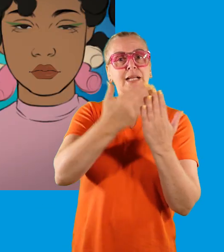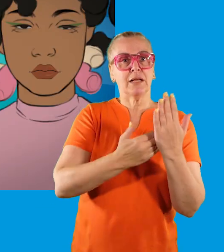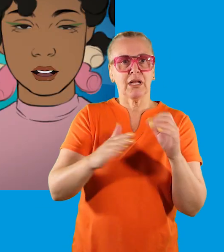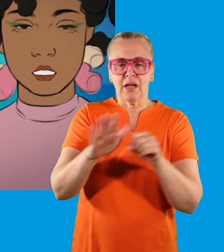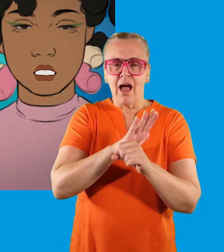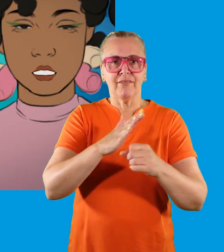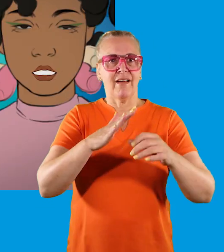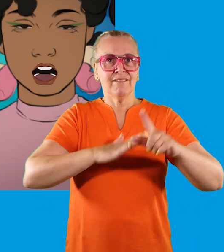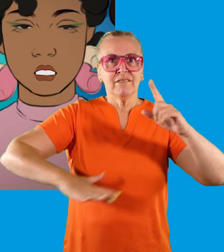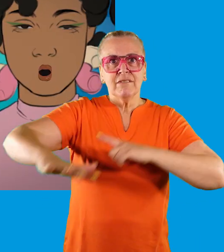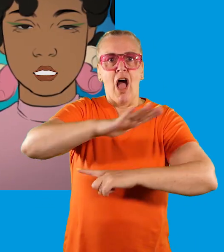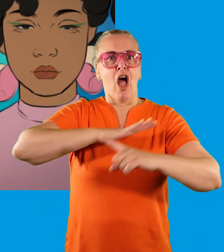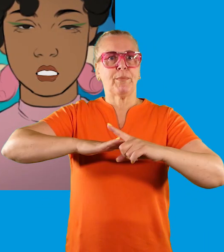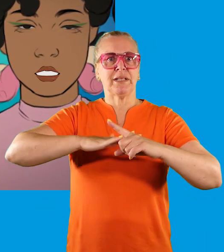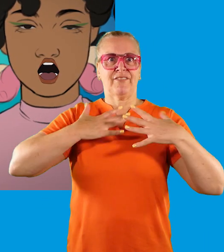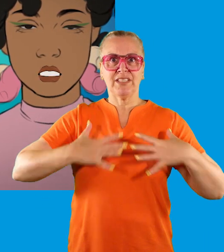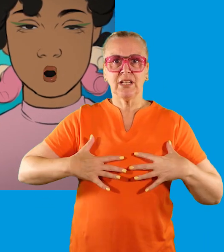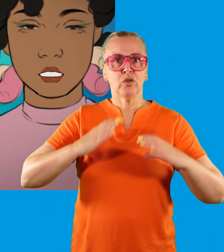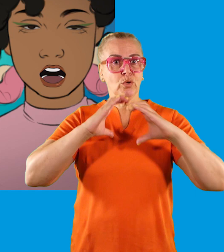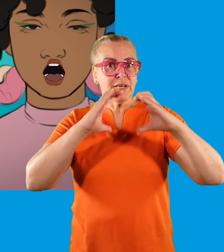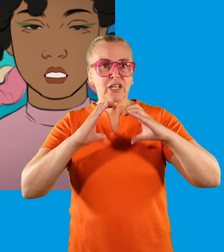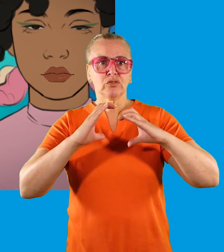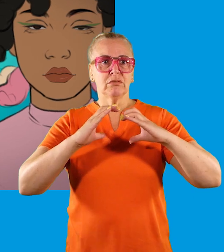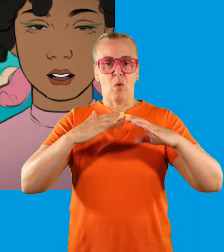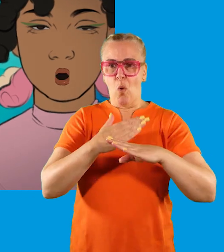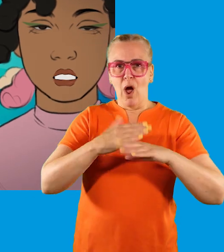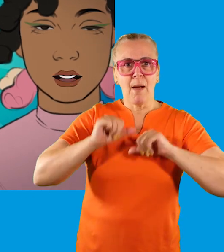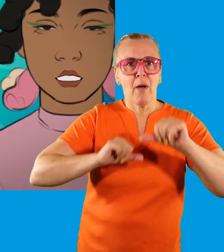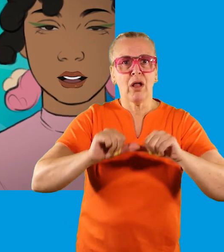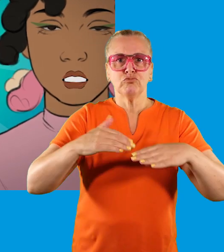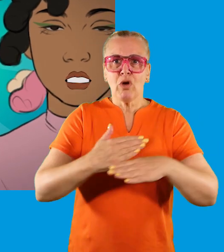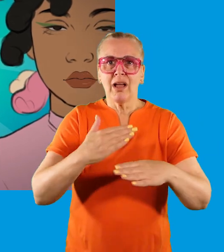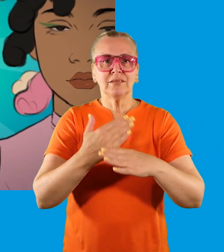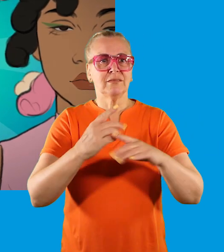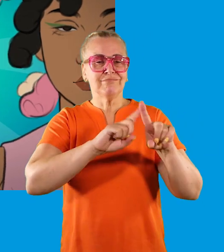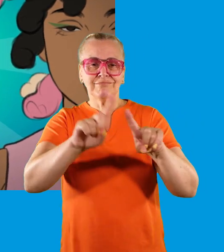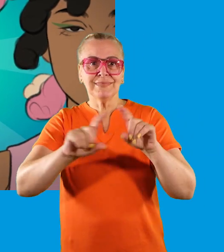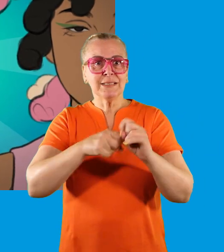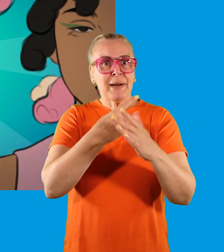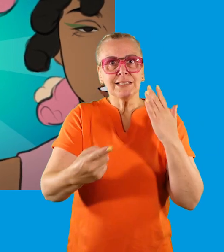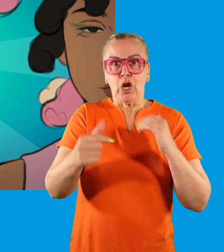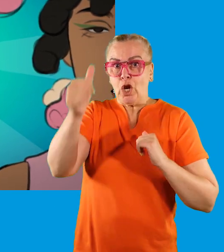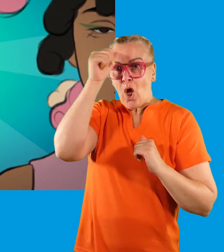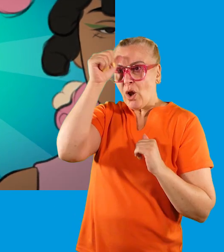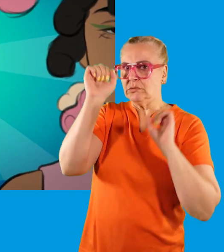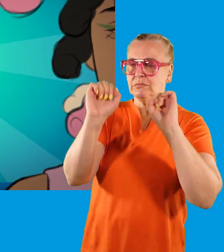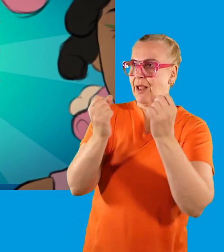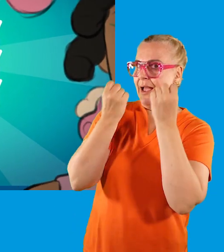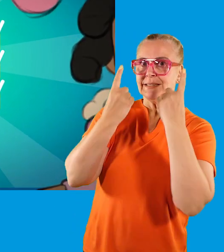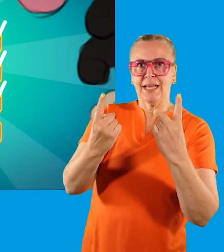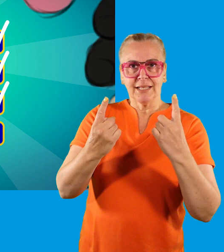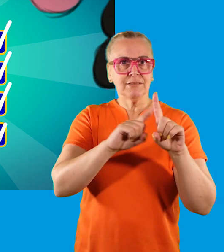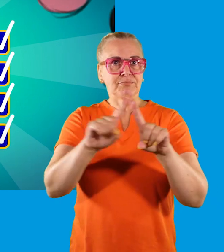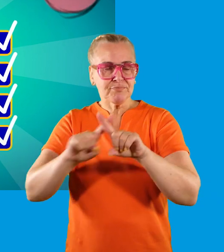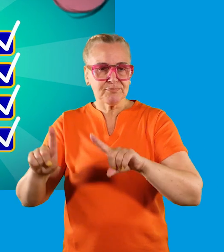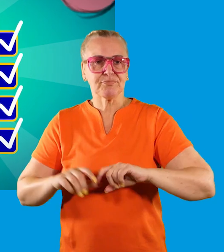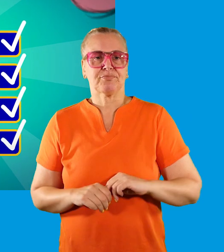These access statements cover our physical environments, communication methods, working patterns and practices and